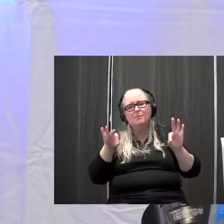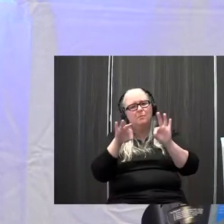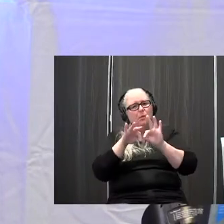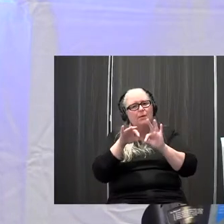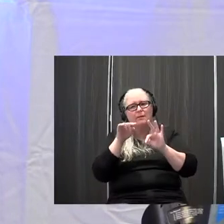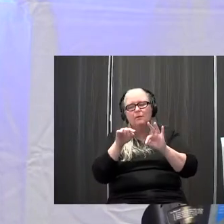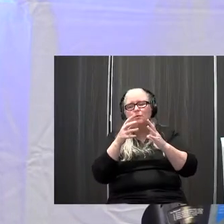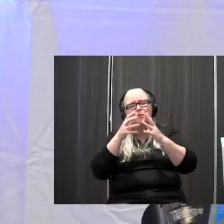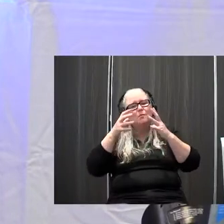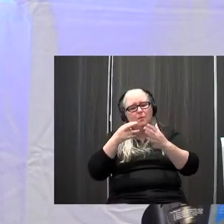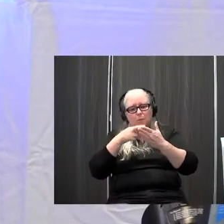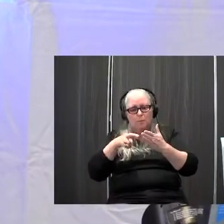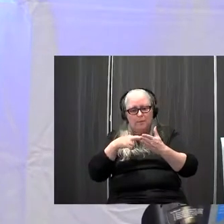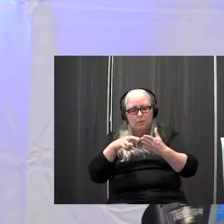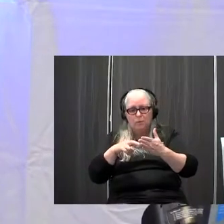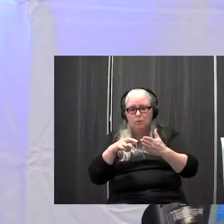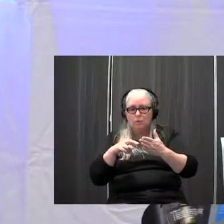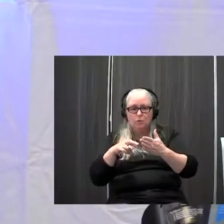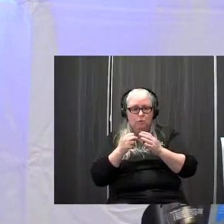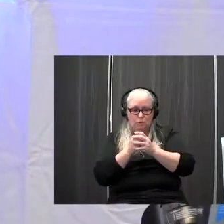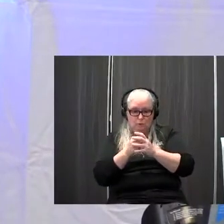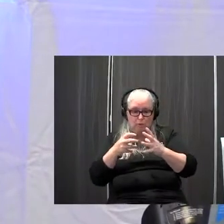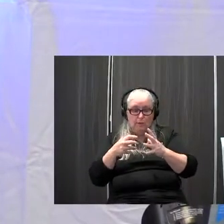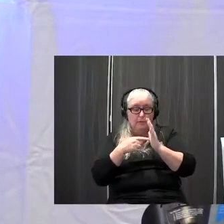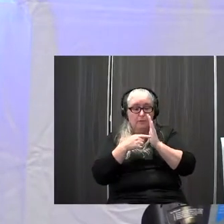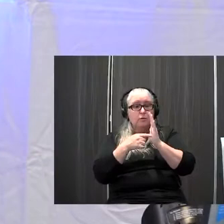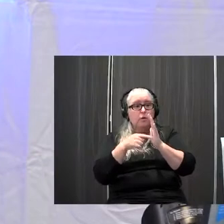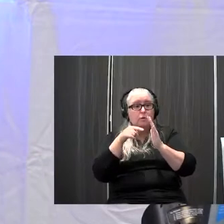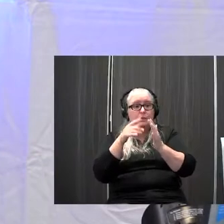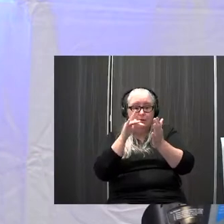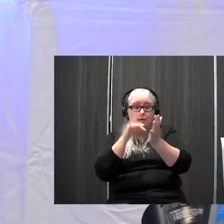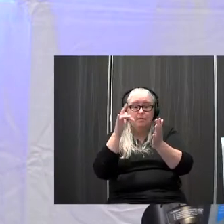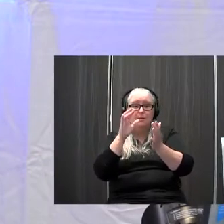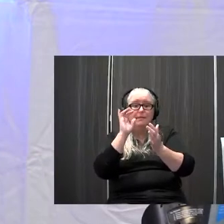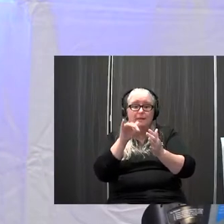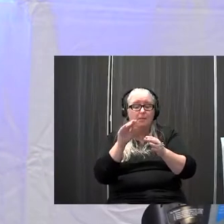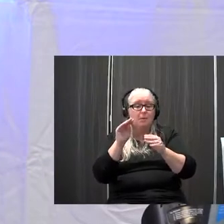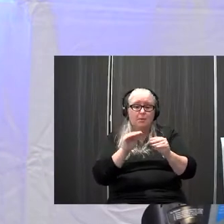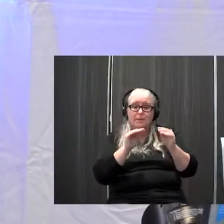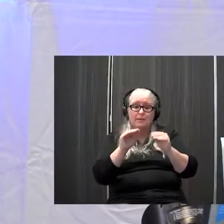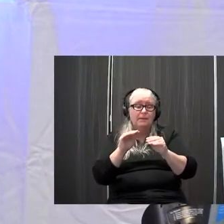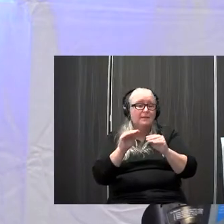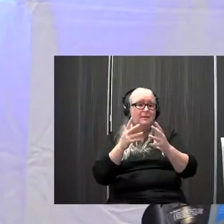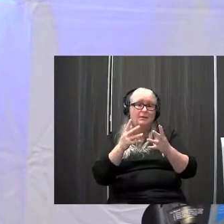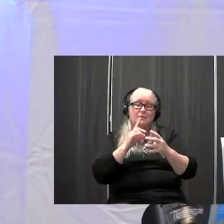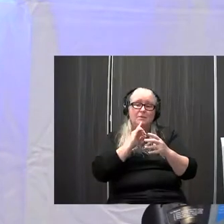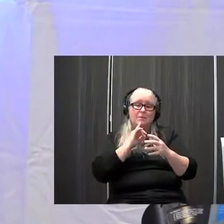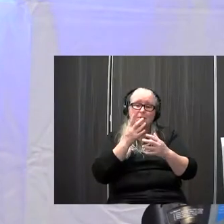growing body of research that shows that optimizing that early mobility is just critical to enhancing cognitive skills